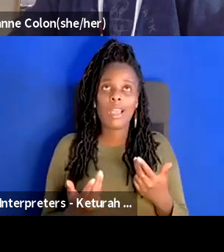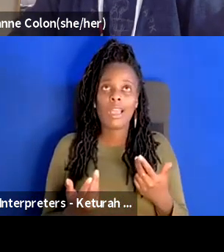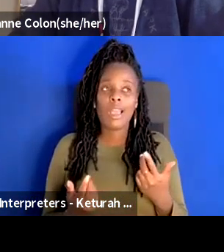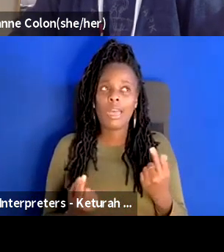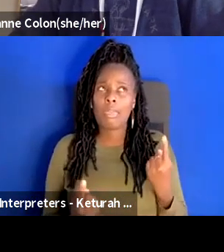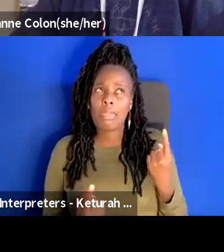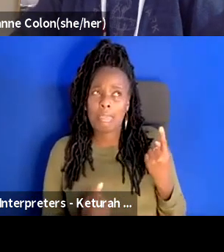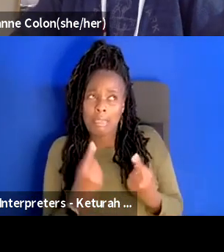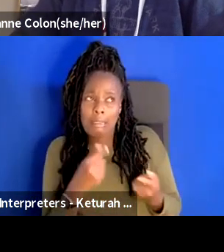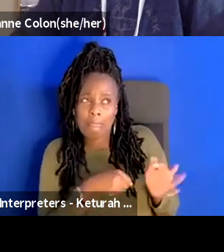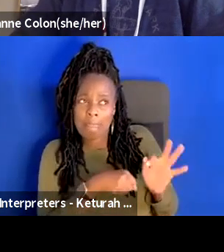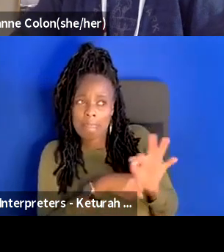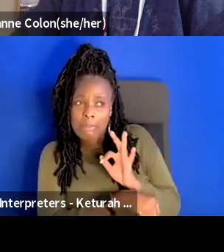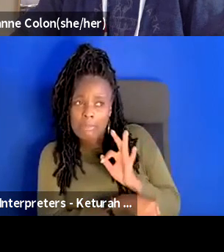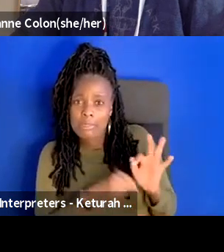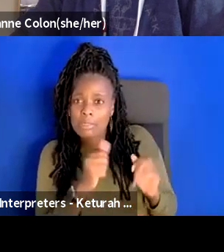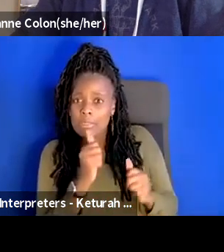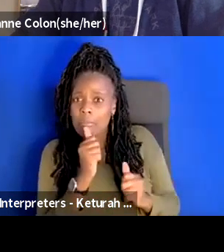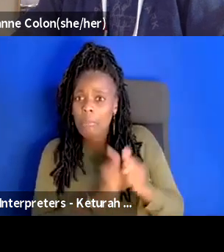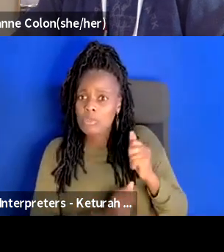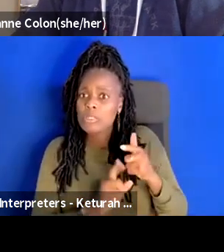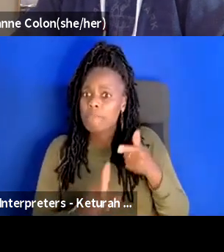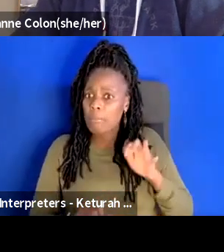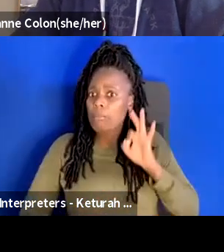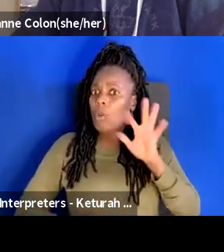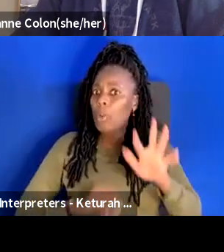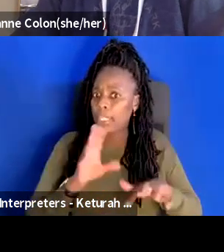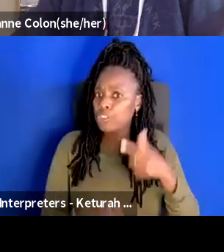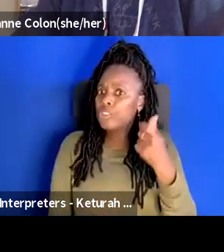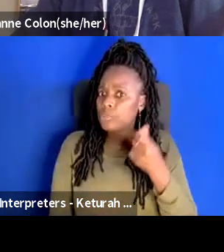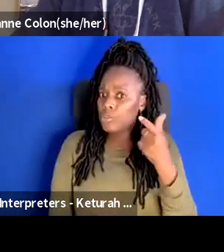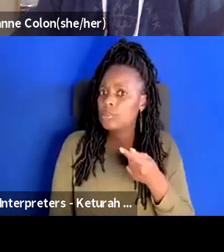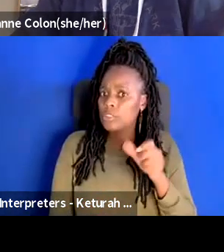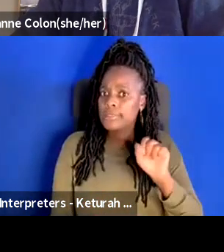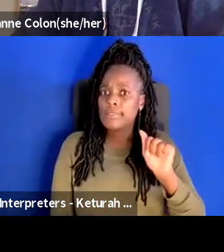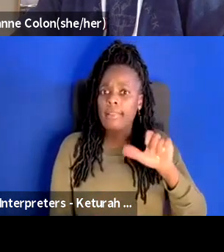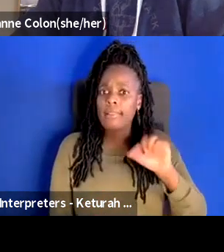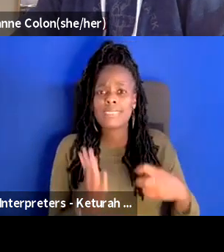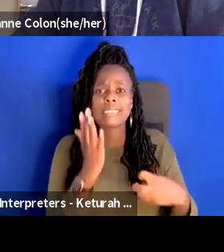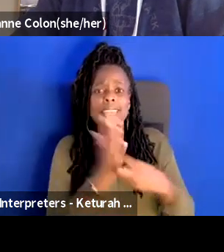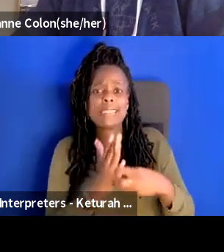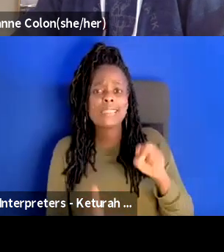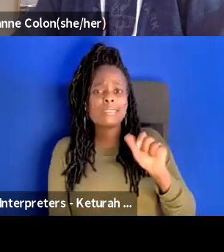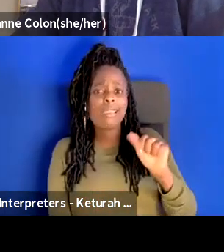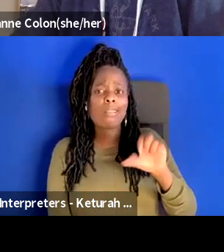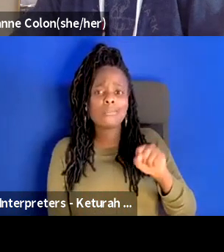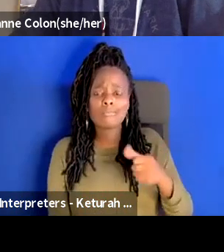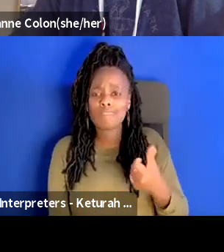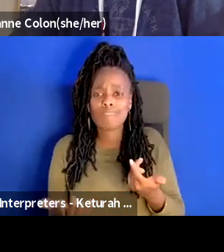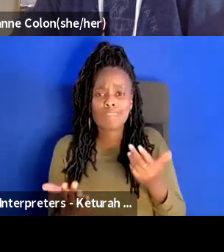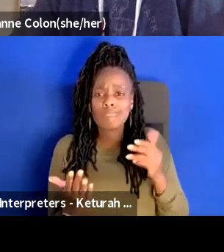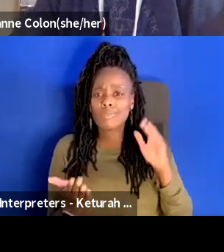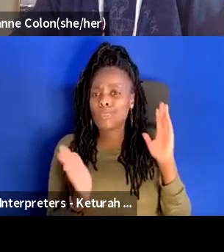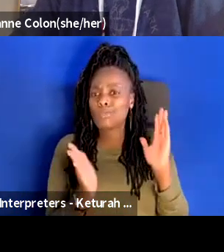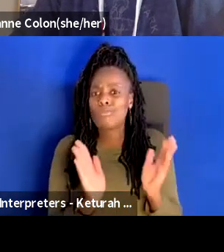mostly off of its donations and subscription sales i think that ticket sales themselves only cover like